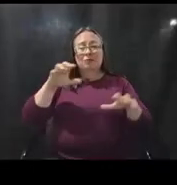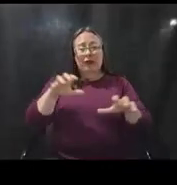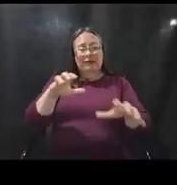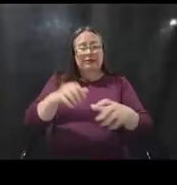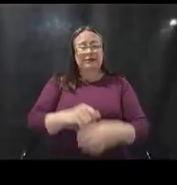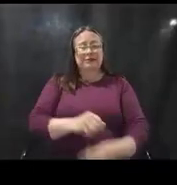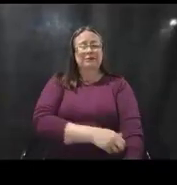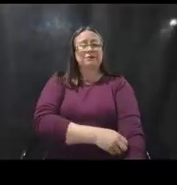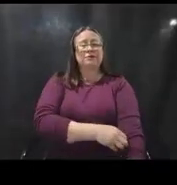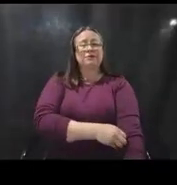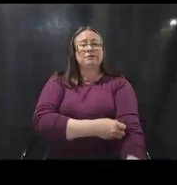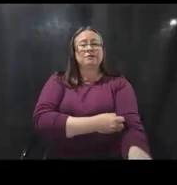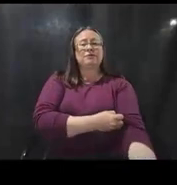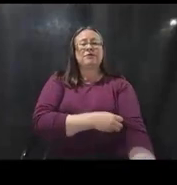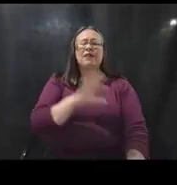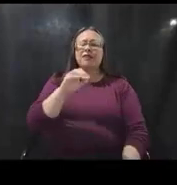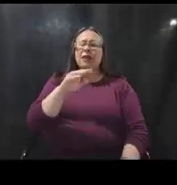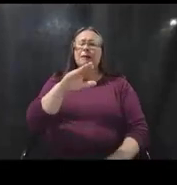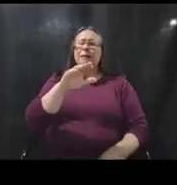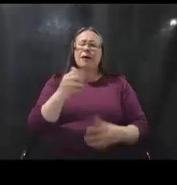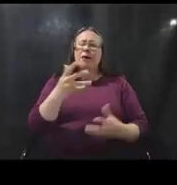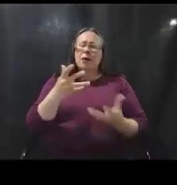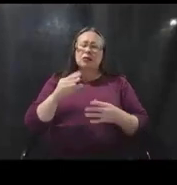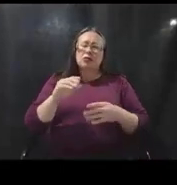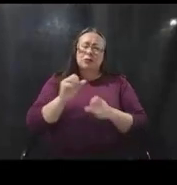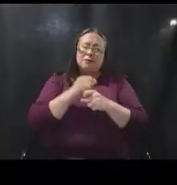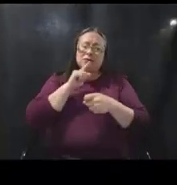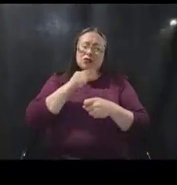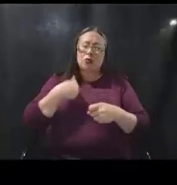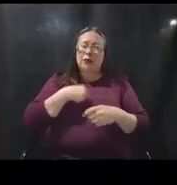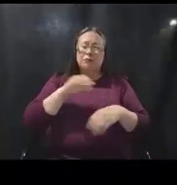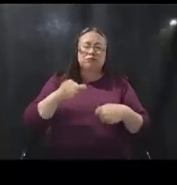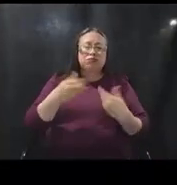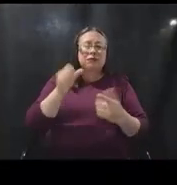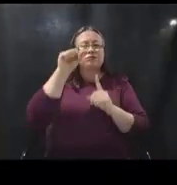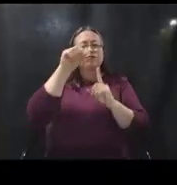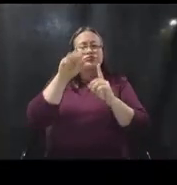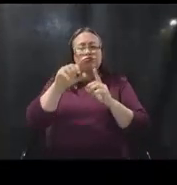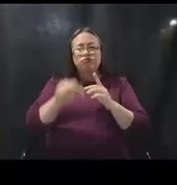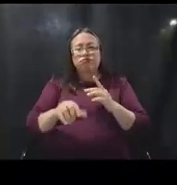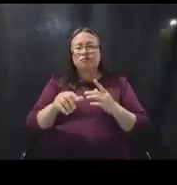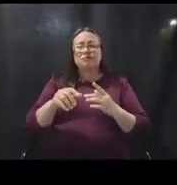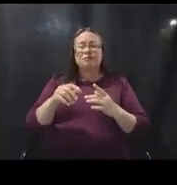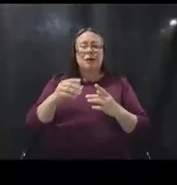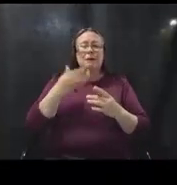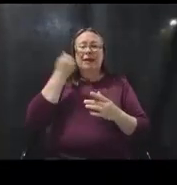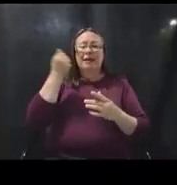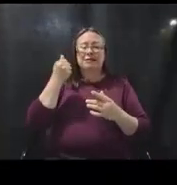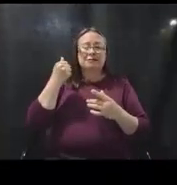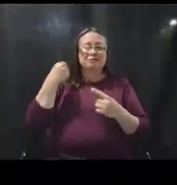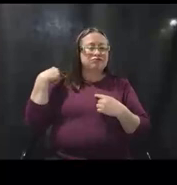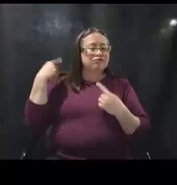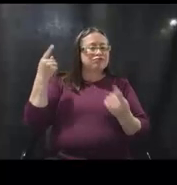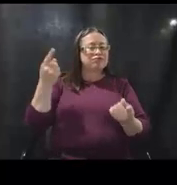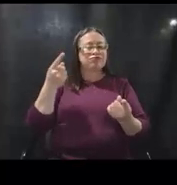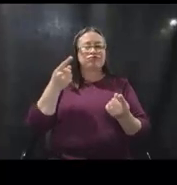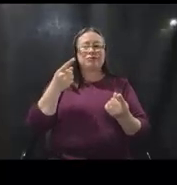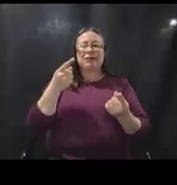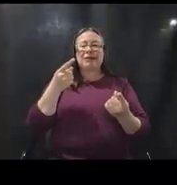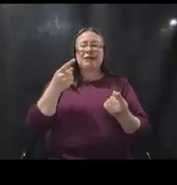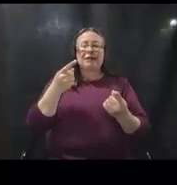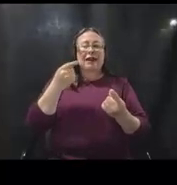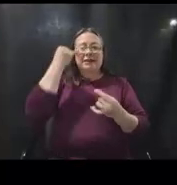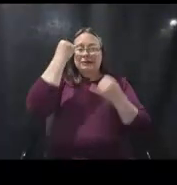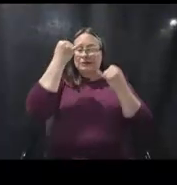So, FEMA wanted to make sure we provided some best tips and practices that we have gleaned from our federal, state, tribal, and territorial